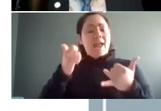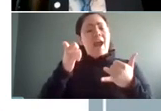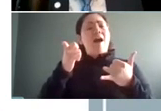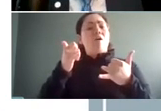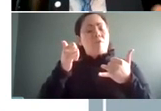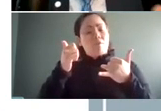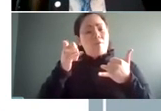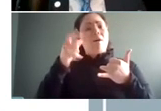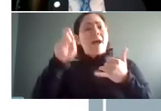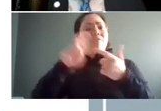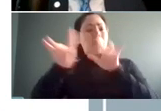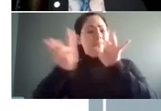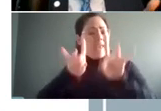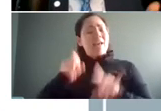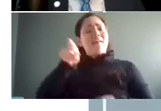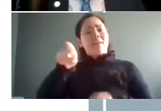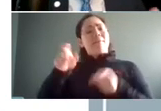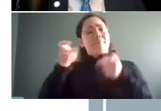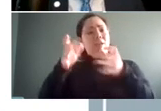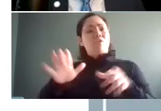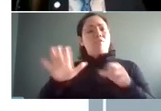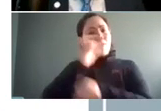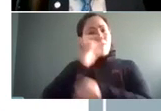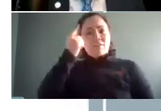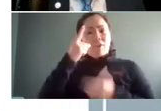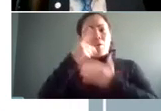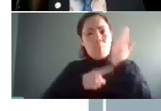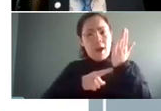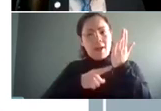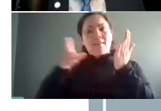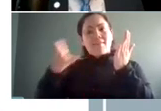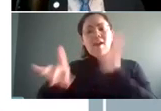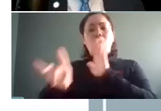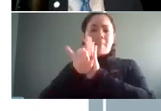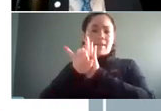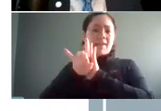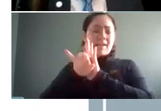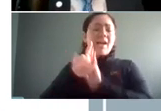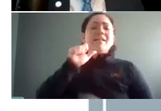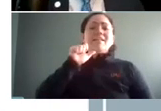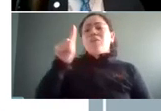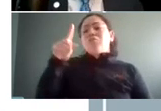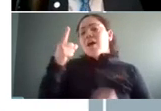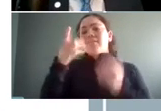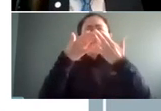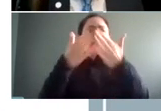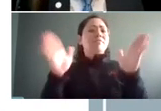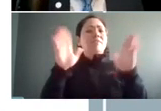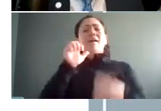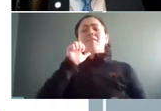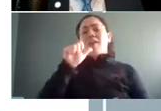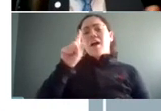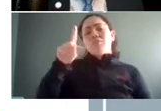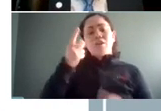selections they understand exactly what they are selecting for and it's not just a free for all or it's not just giving them